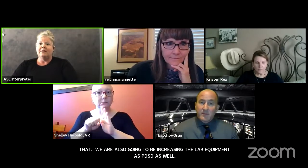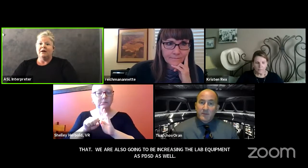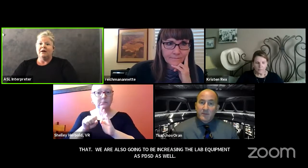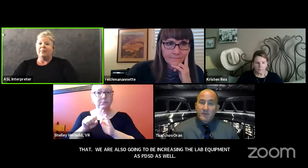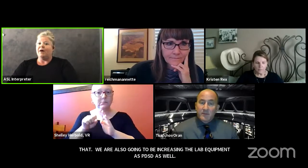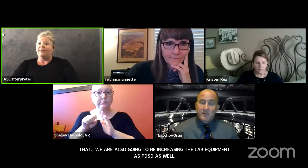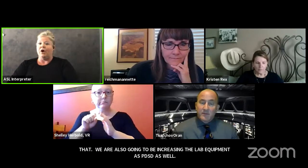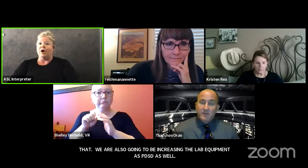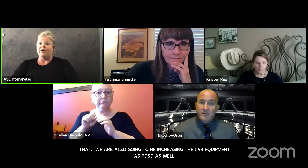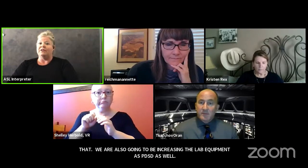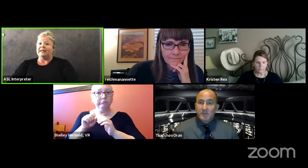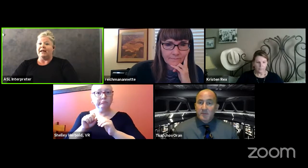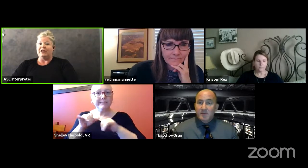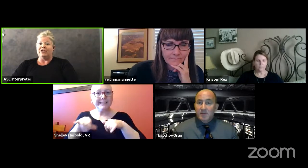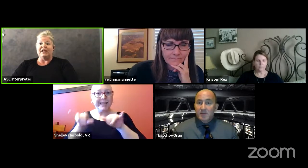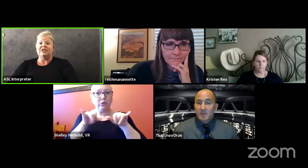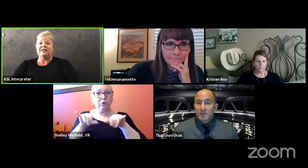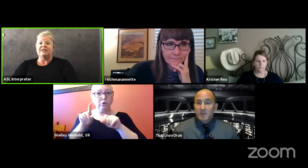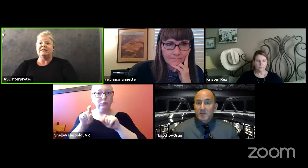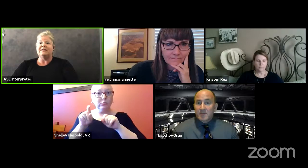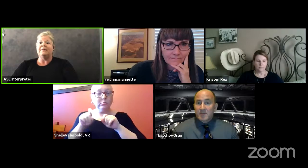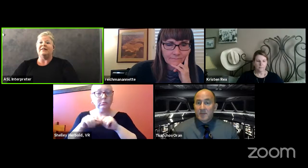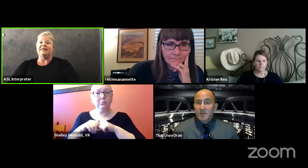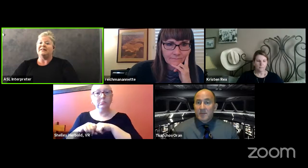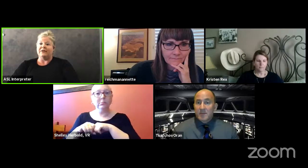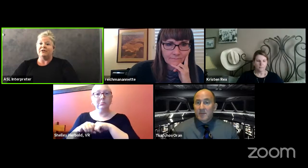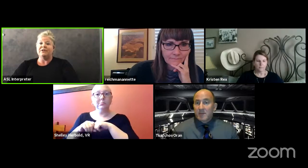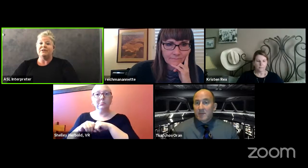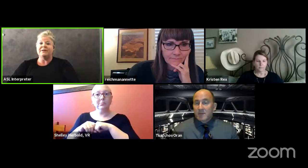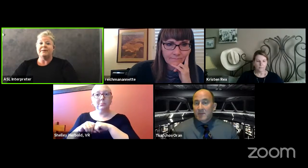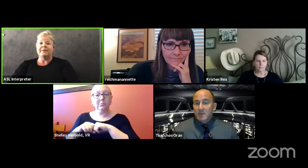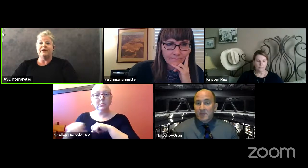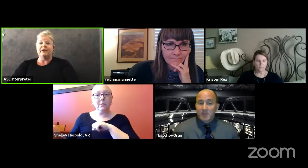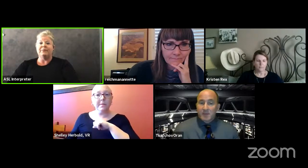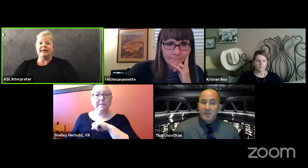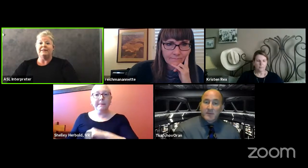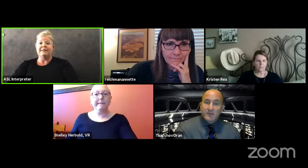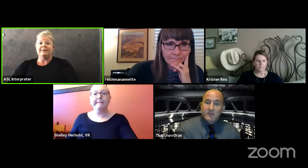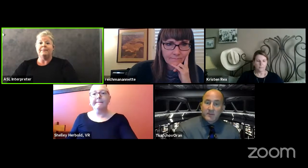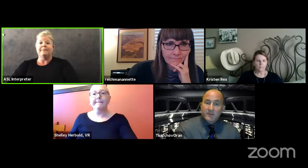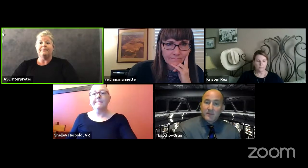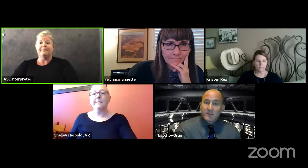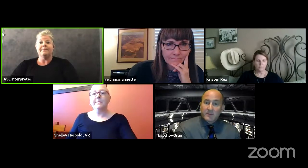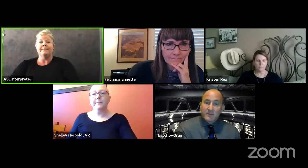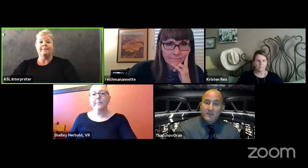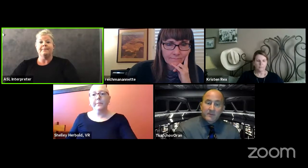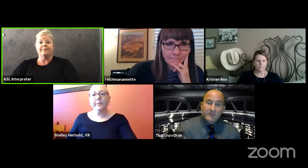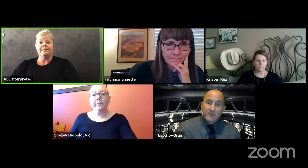of our state education system and the standards that are in place